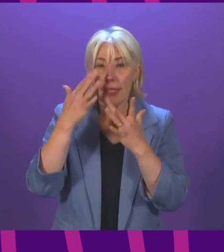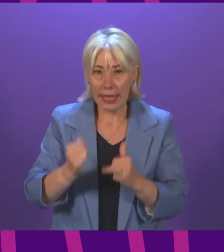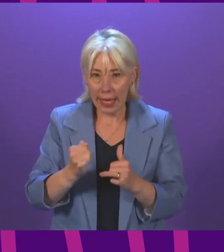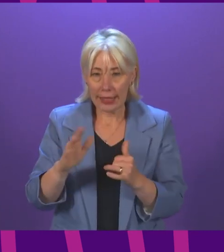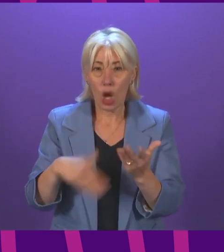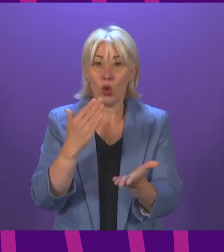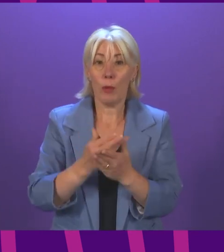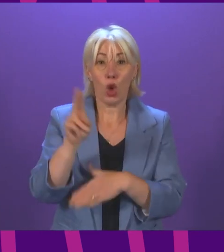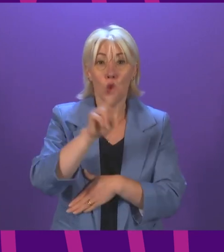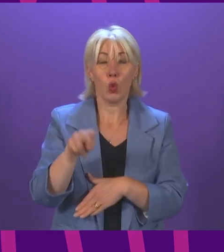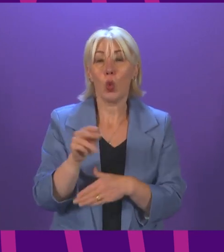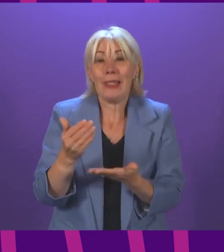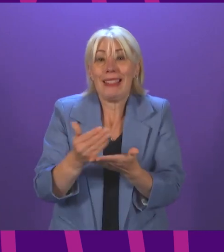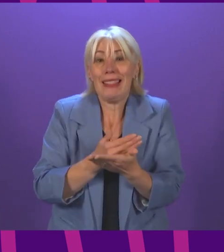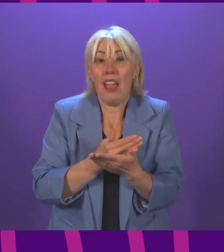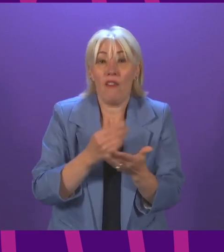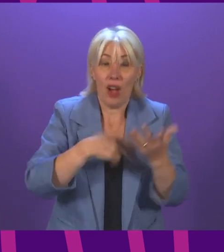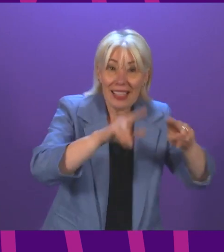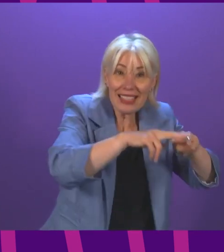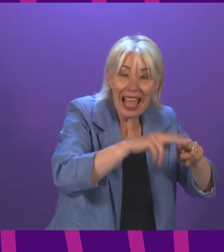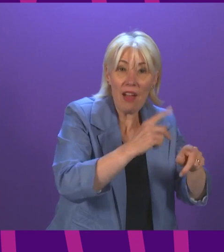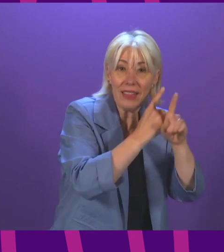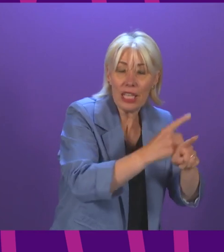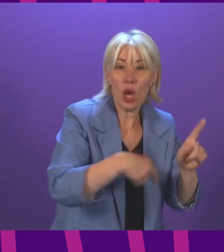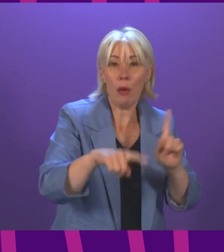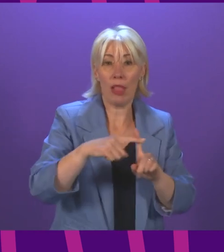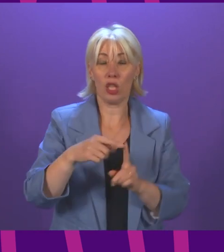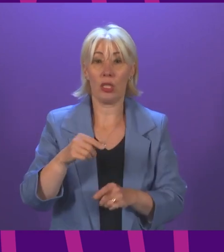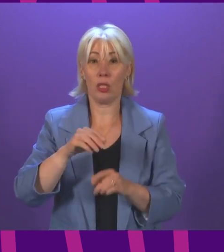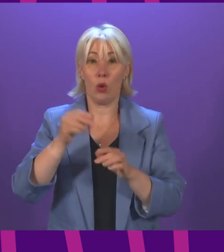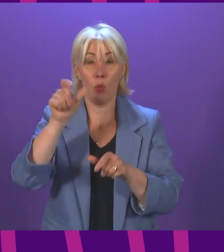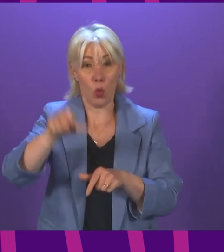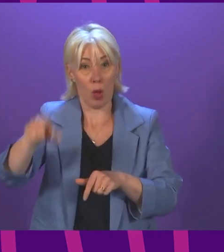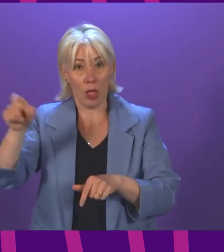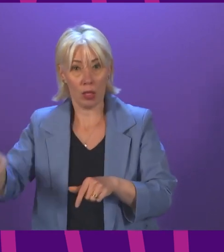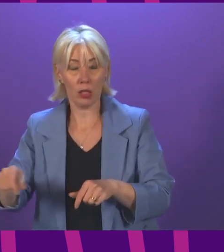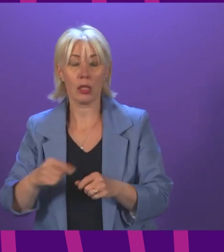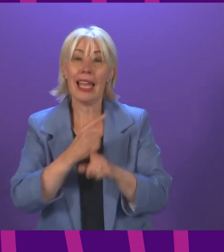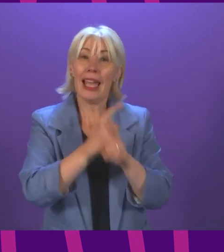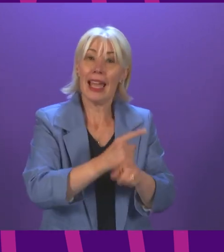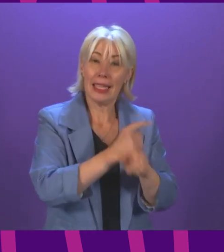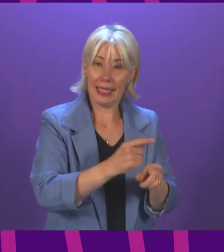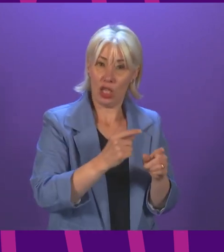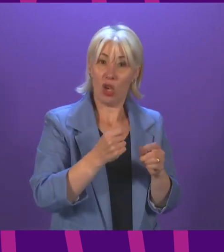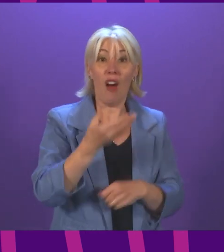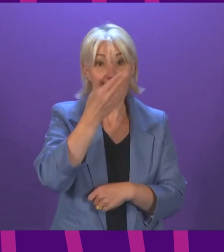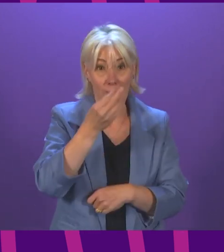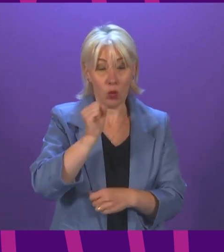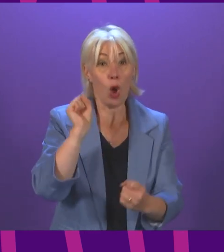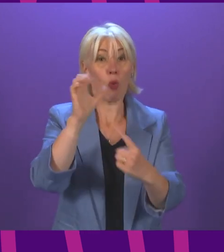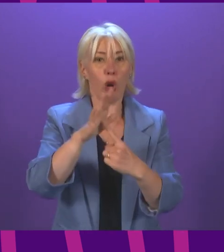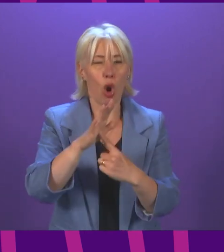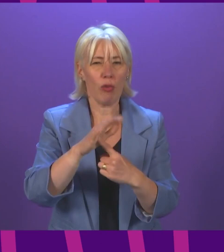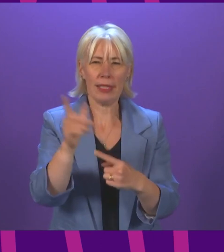safe for staff and pupils. Teachers are eligible for the flu jab this year, but are not being prioritised for the COVID booster jab.